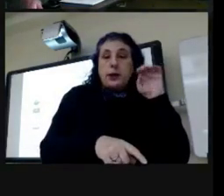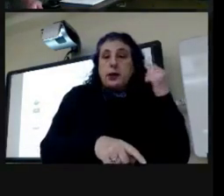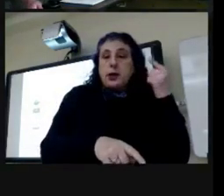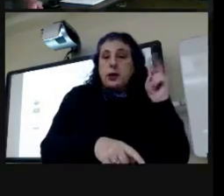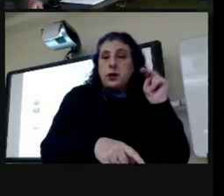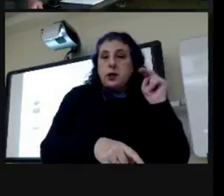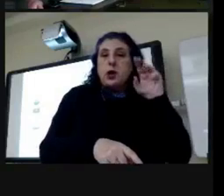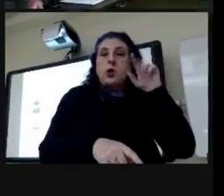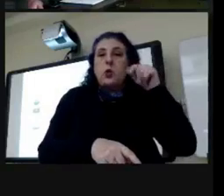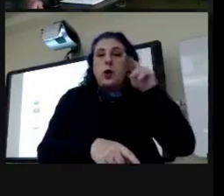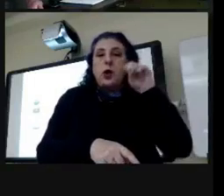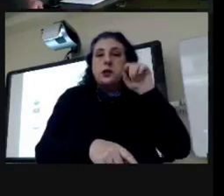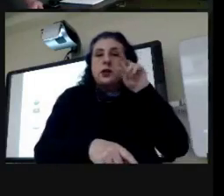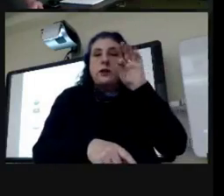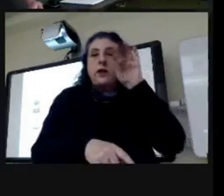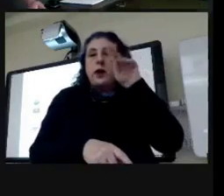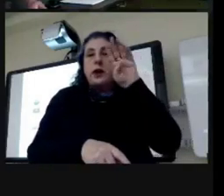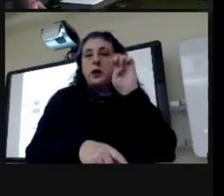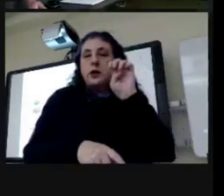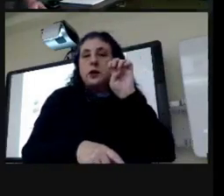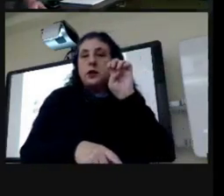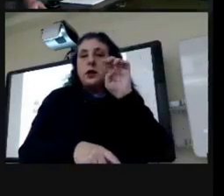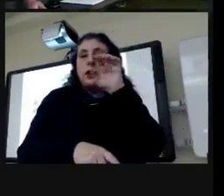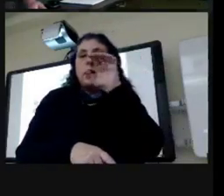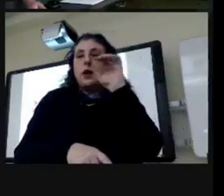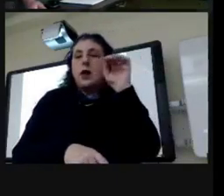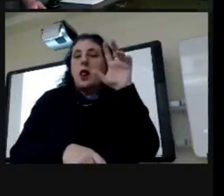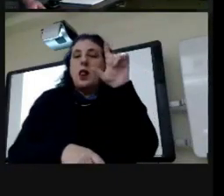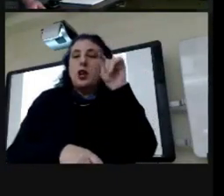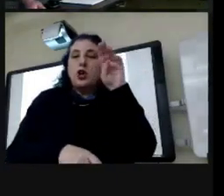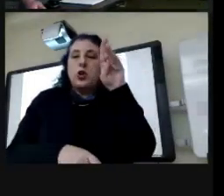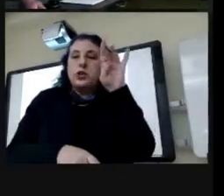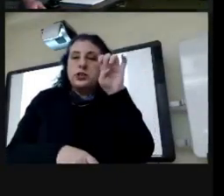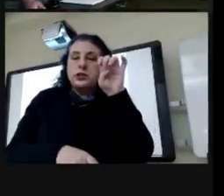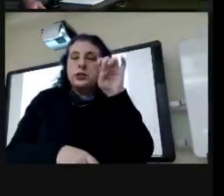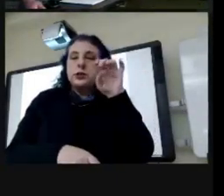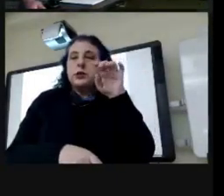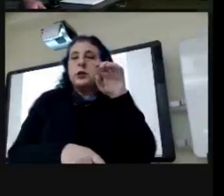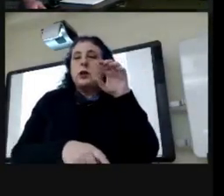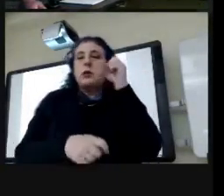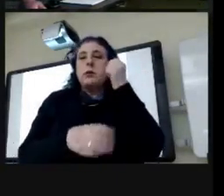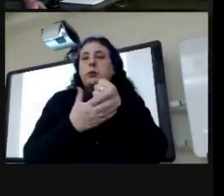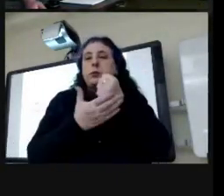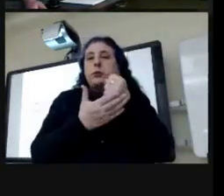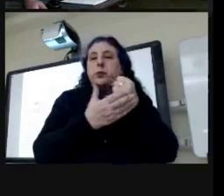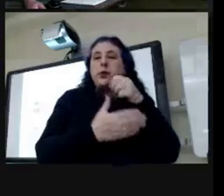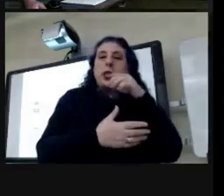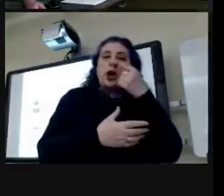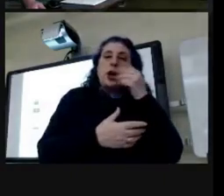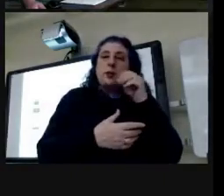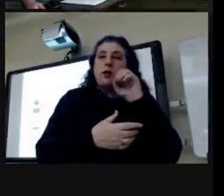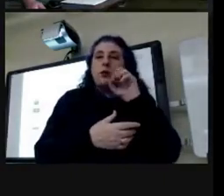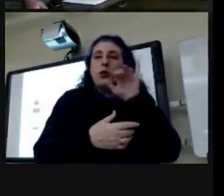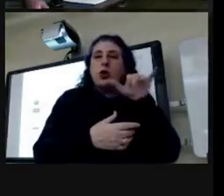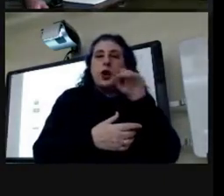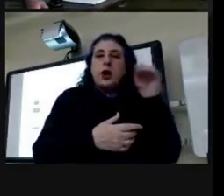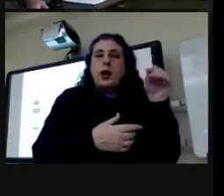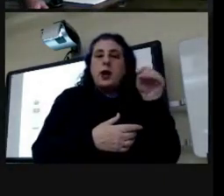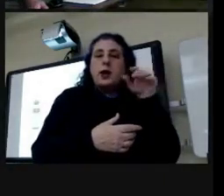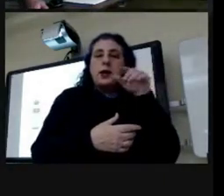last two are patent medicines they apparently have the recipes for these and could make them and sell them under the original label